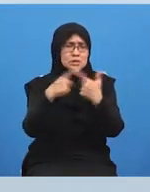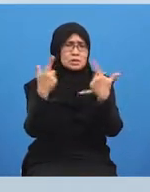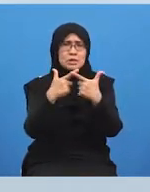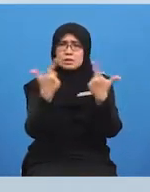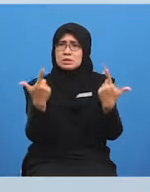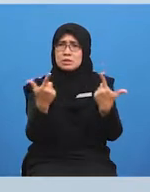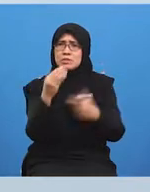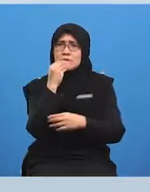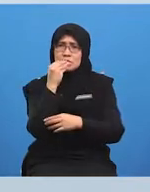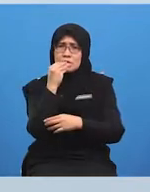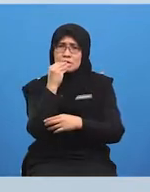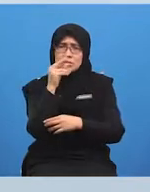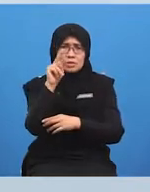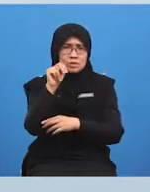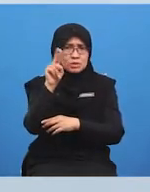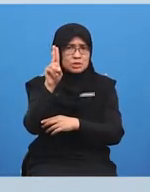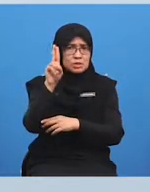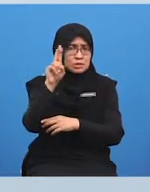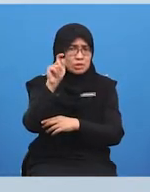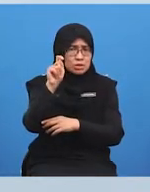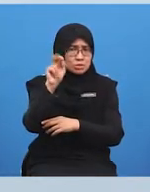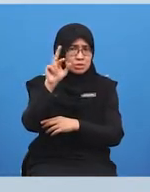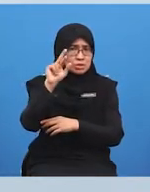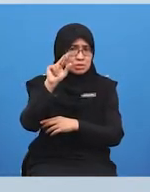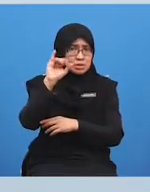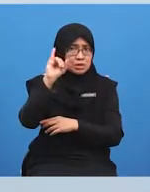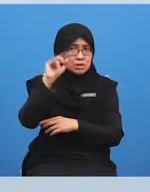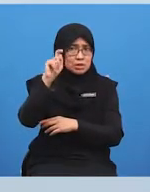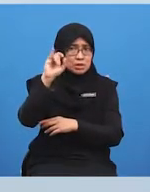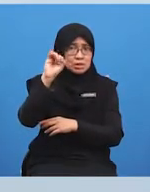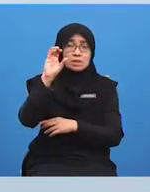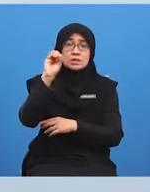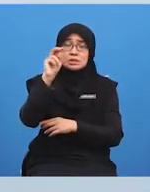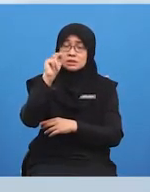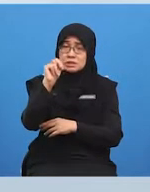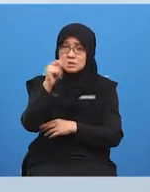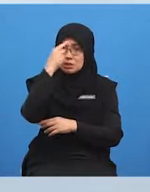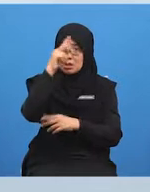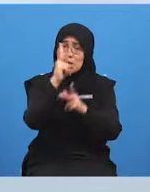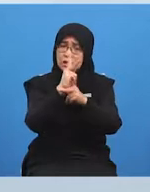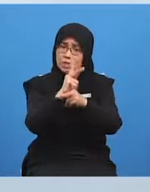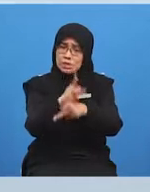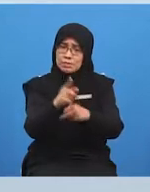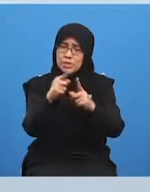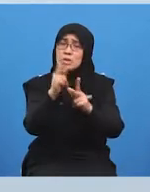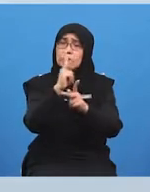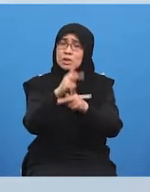from lots of different foods it's going to keep me active good